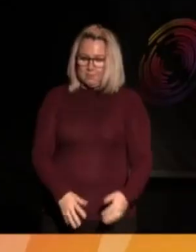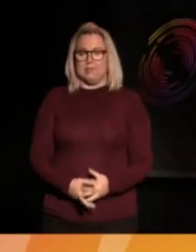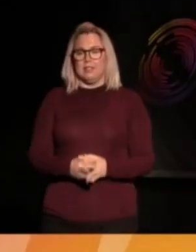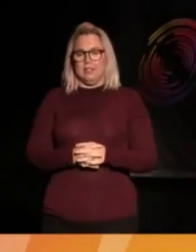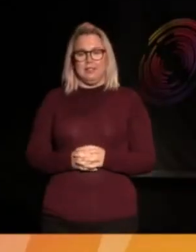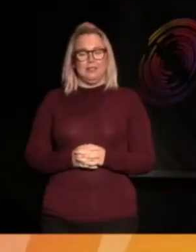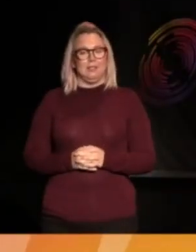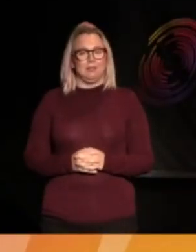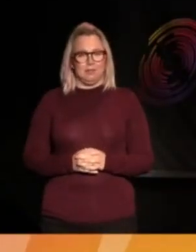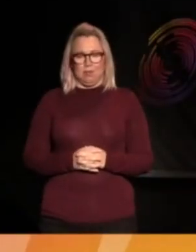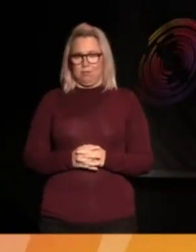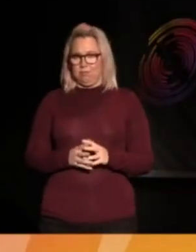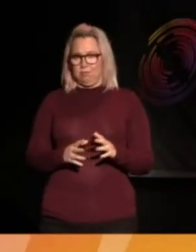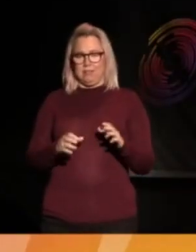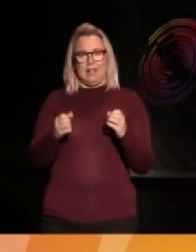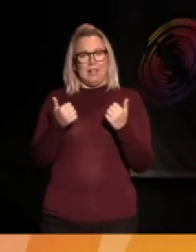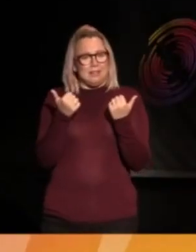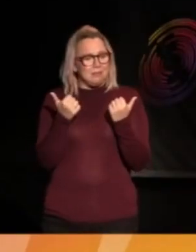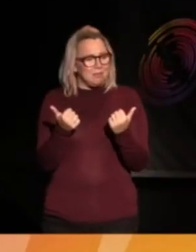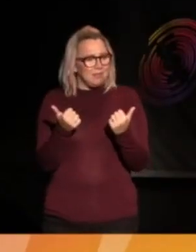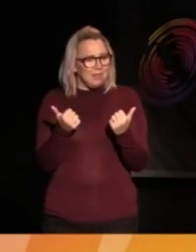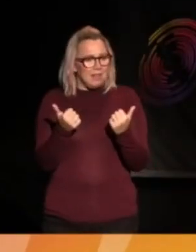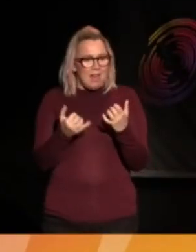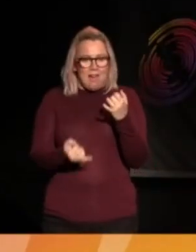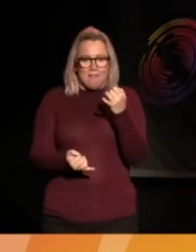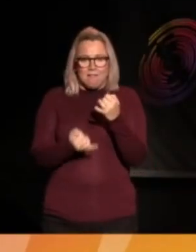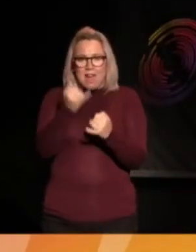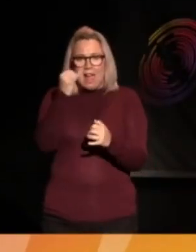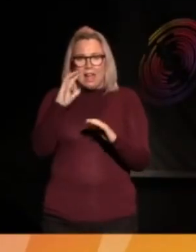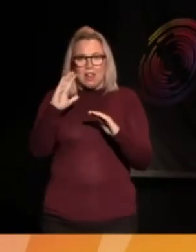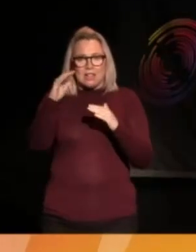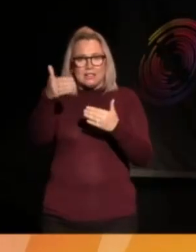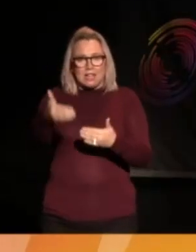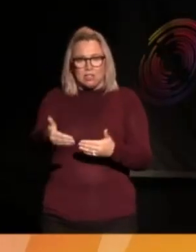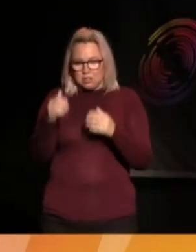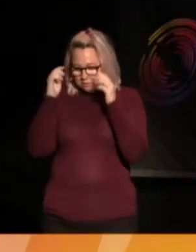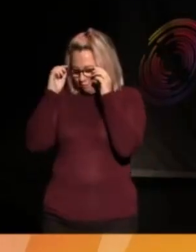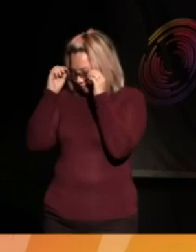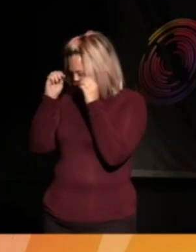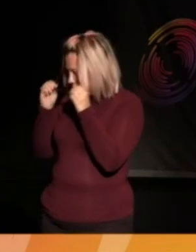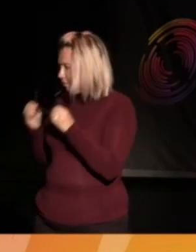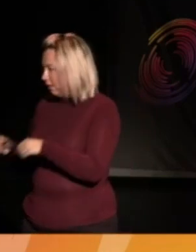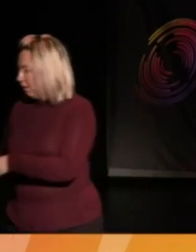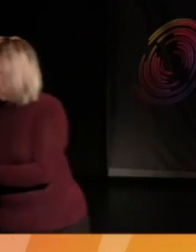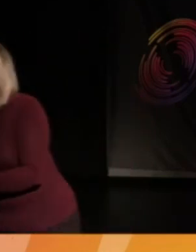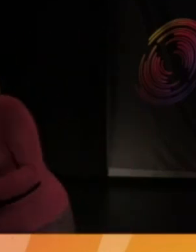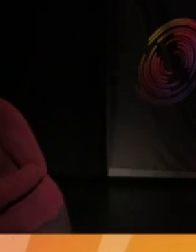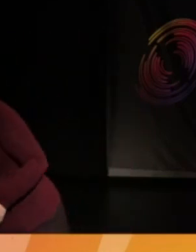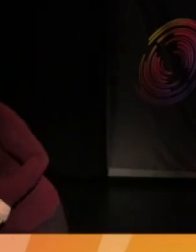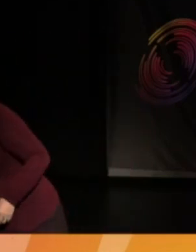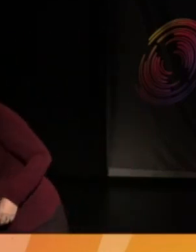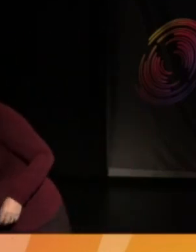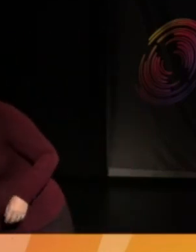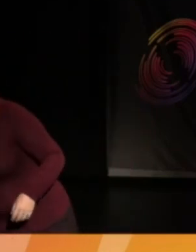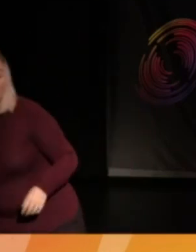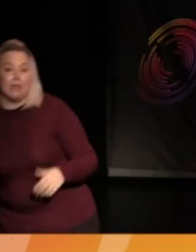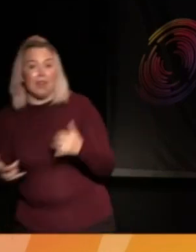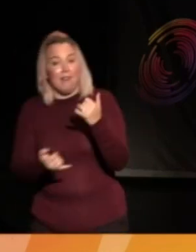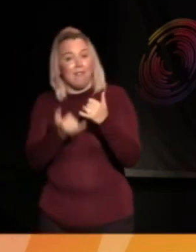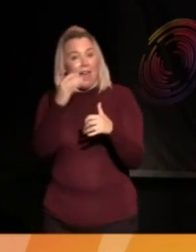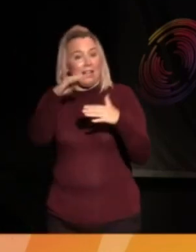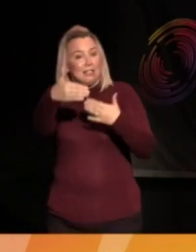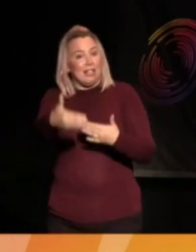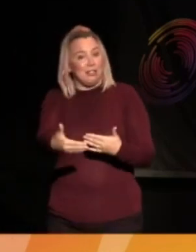Well, this is the final session of the three days that we